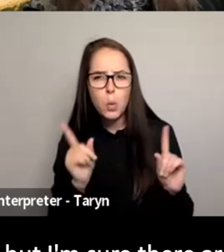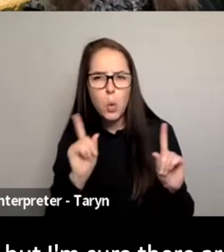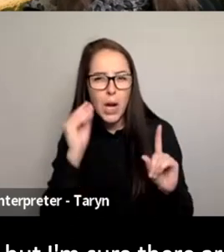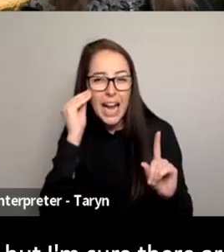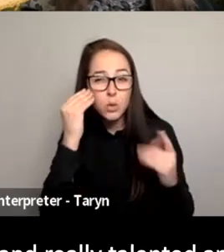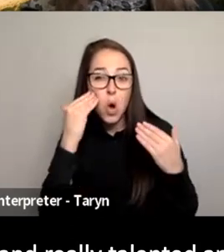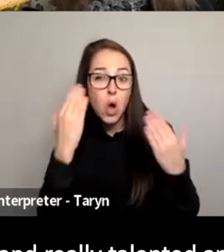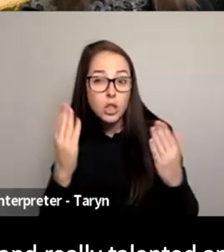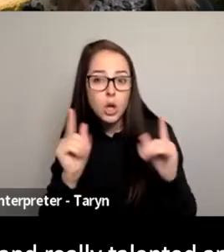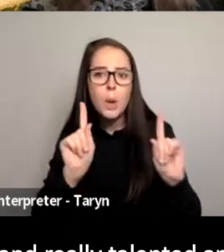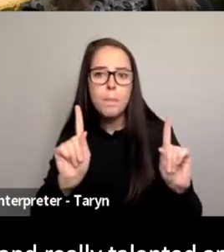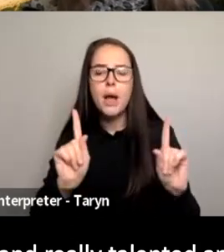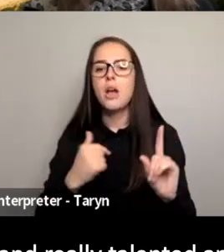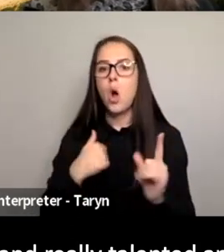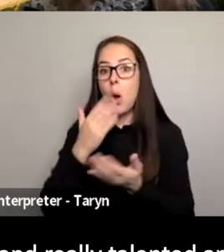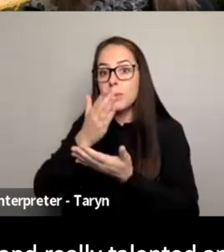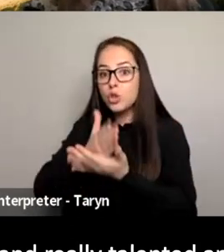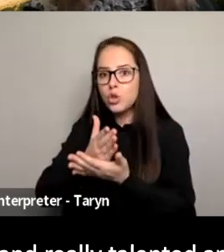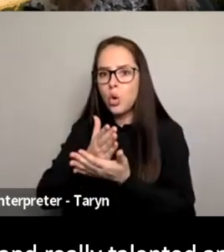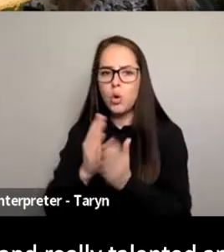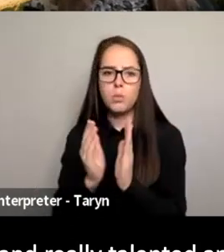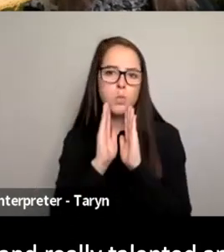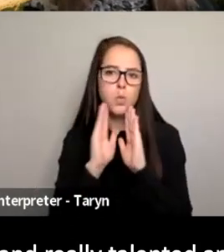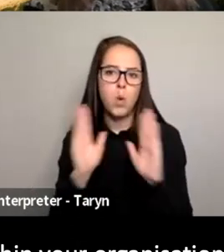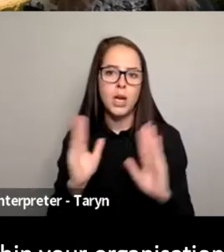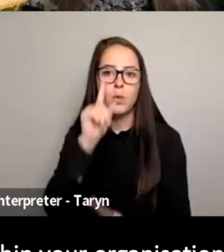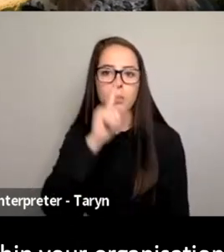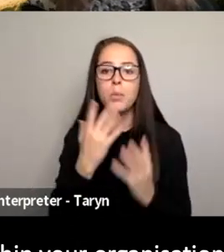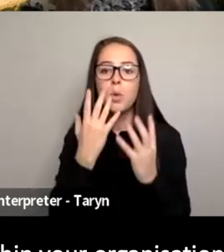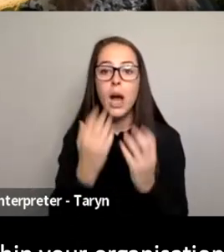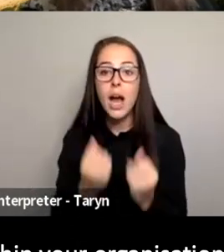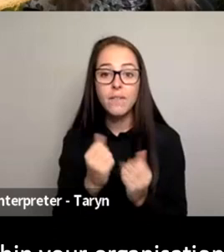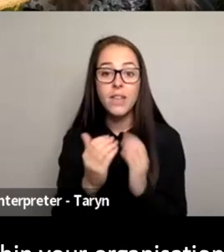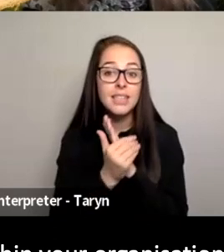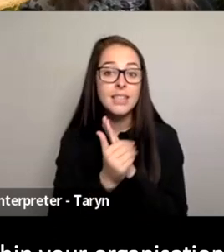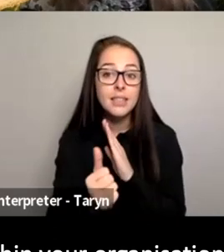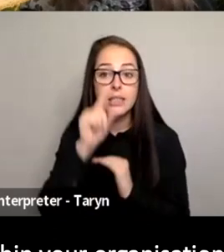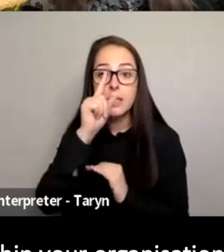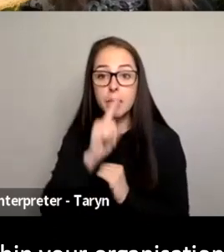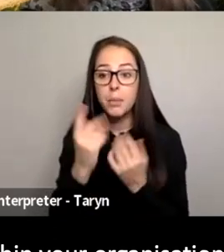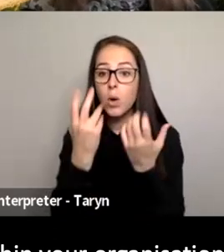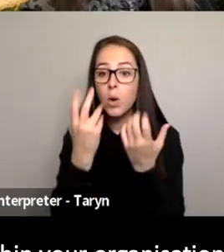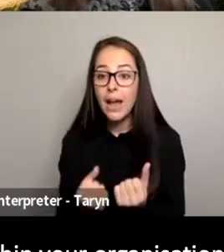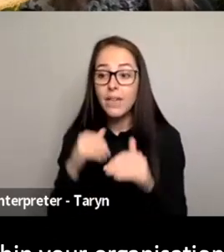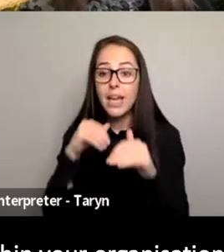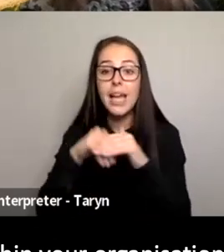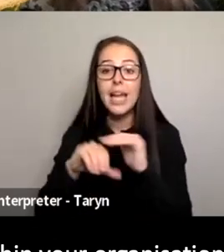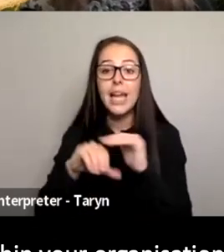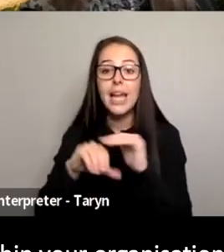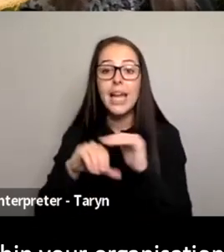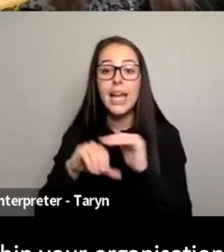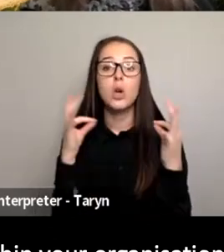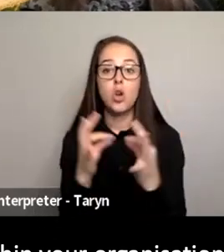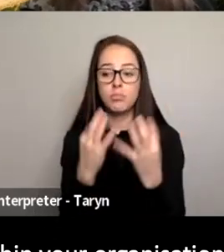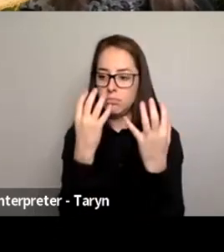wonderful people and really talented and highly experienced people within your organisation that will have